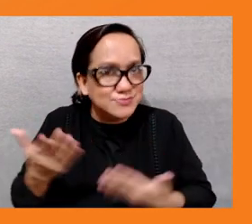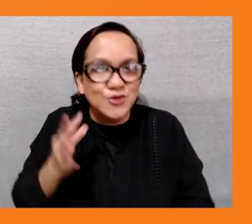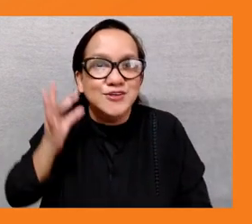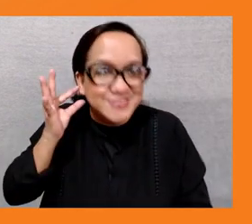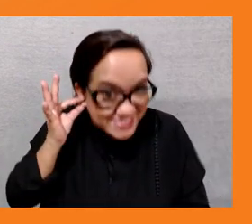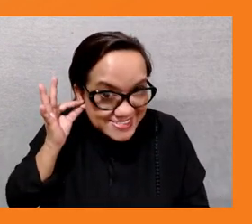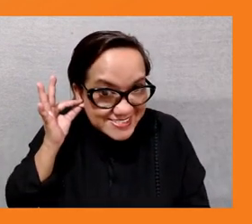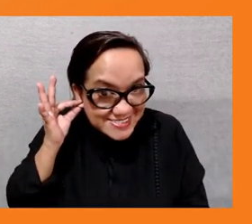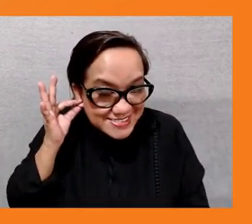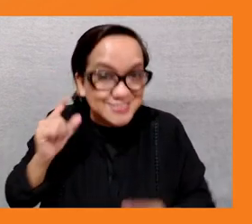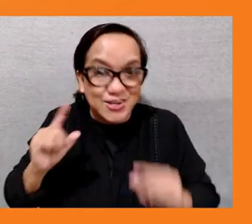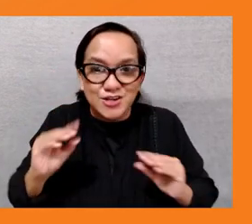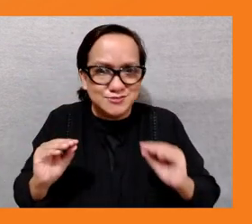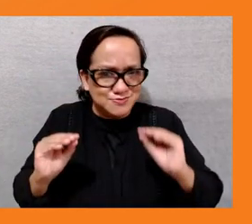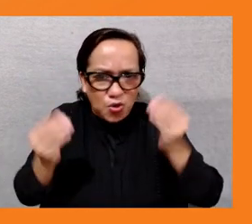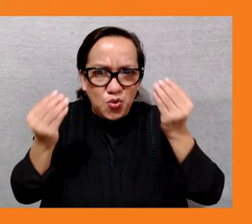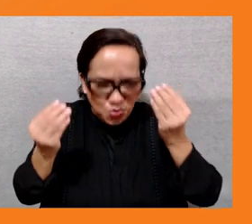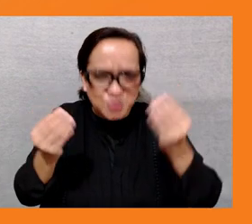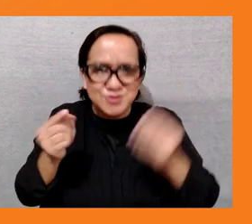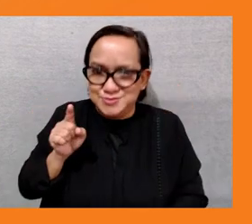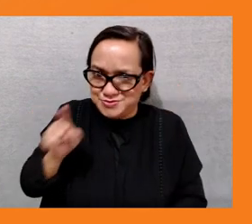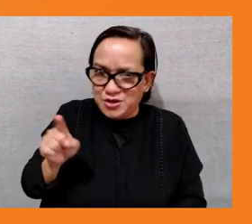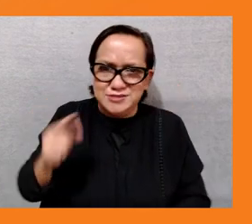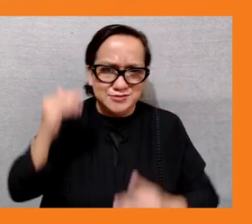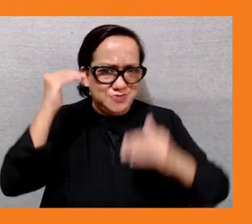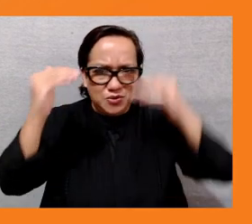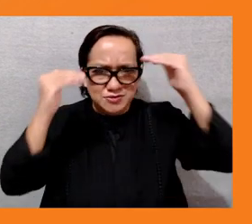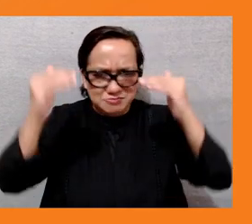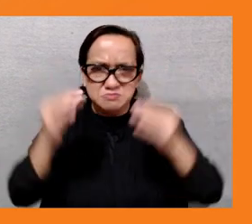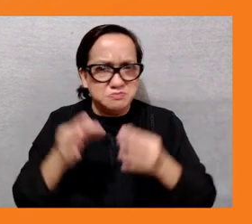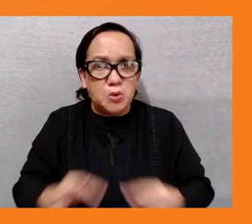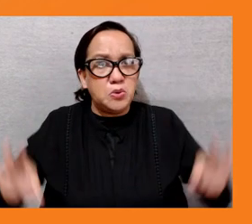empowered and participate in this as well from your experience